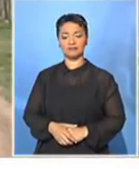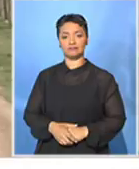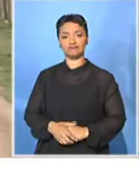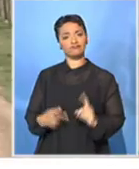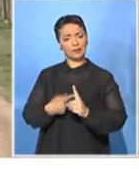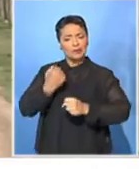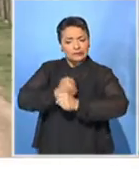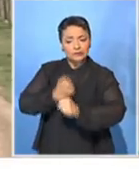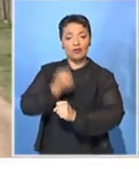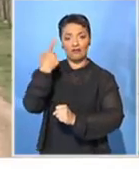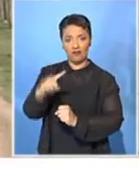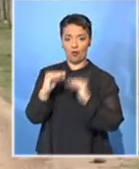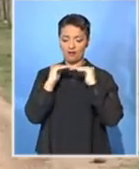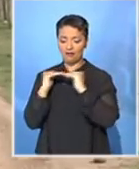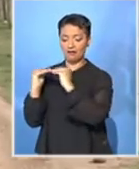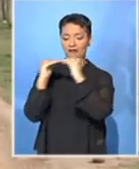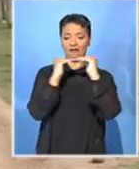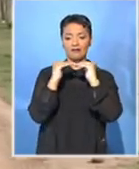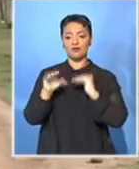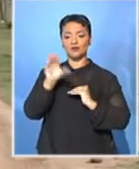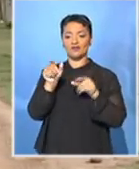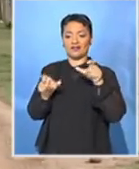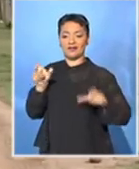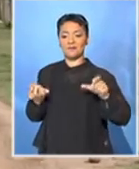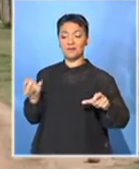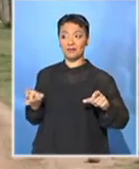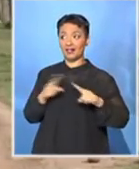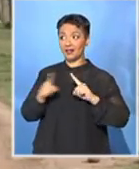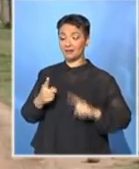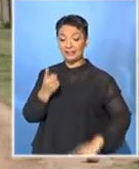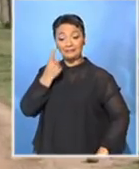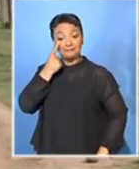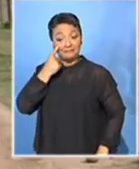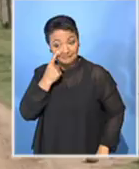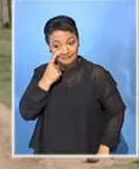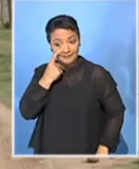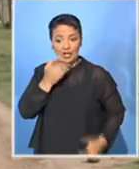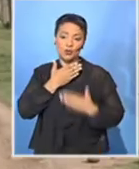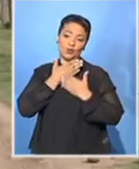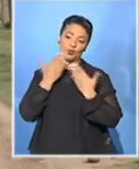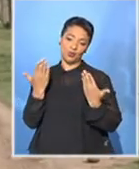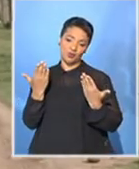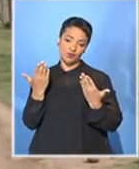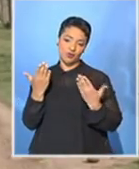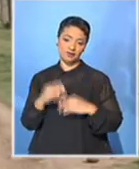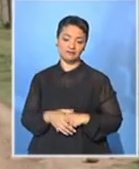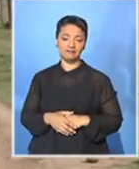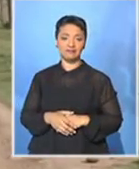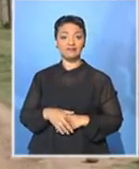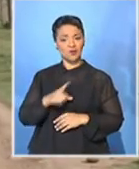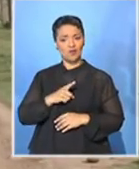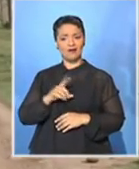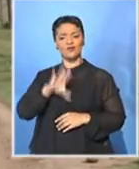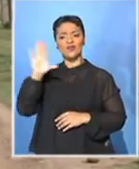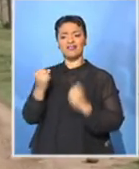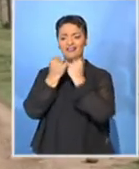democratic South Africa, sadly, he never lived to see the fruits of his labor, the birth of a new